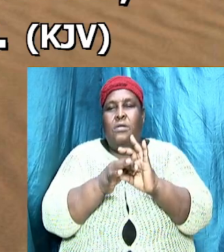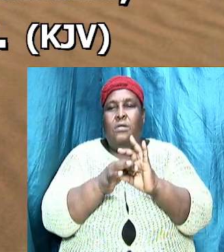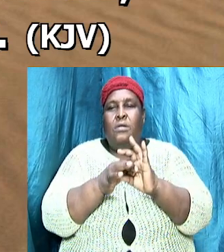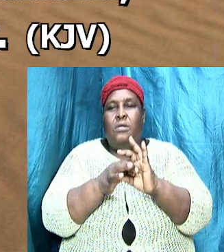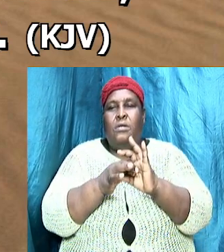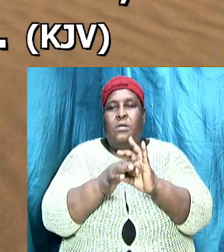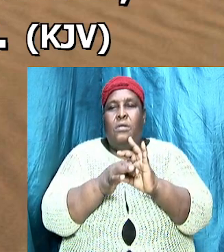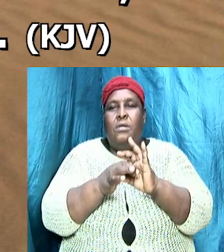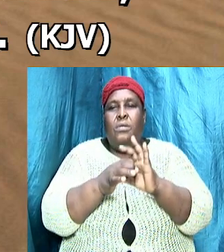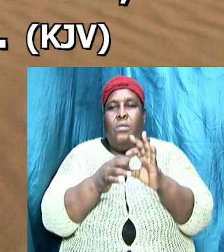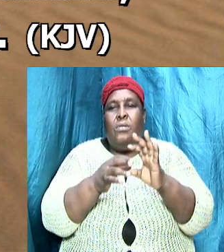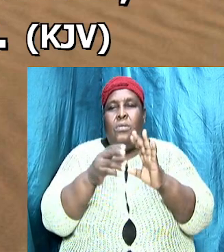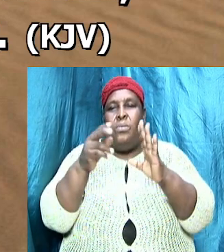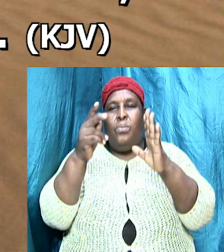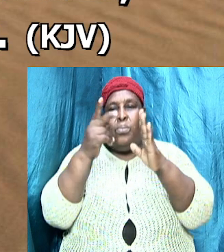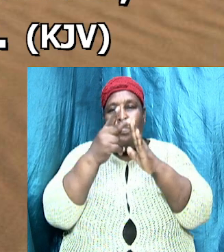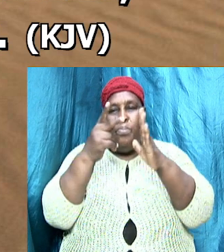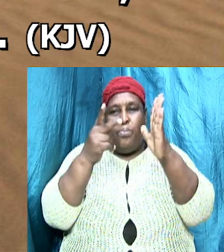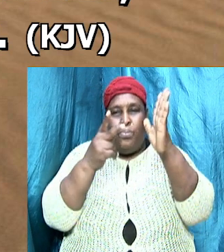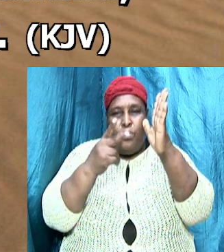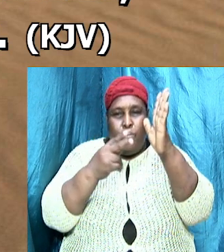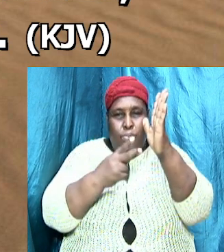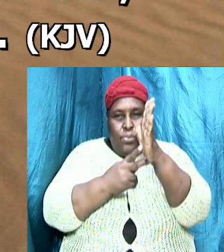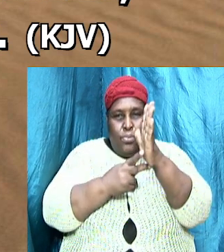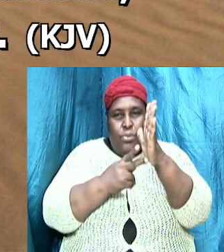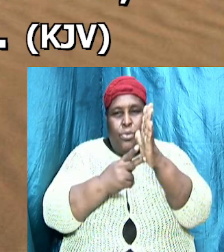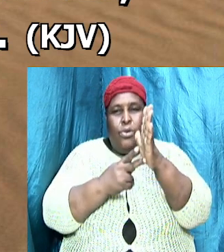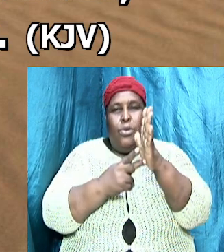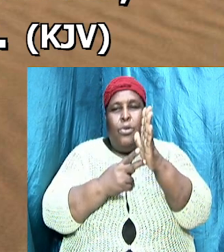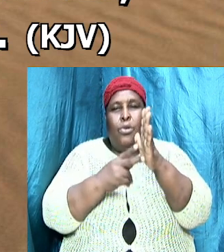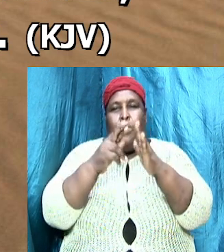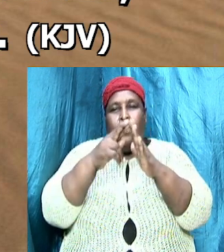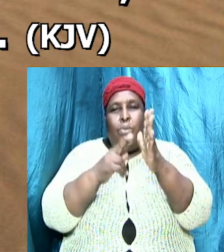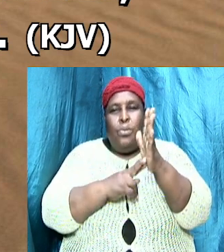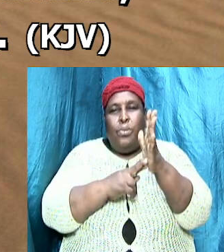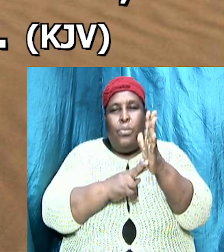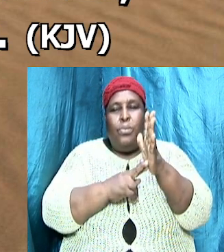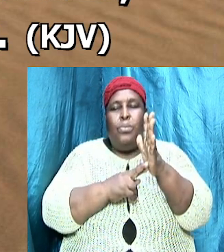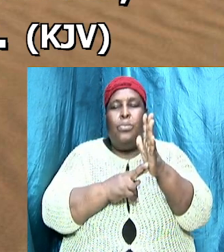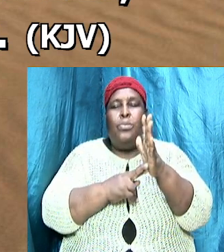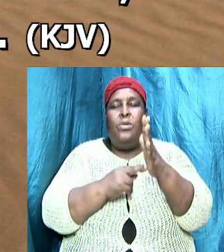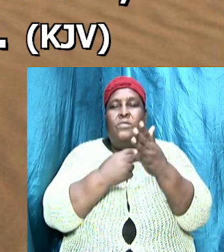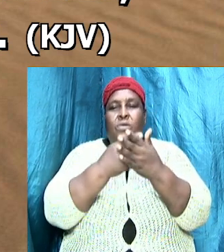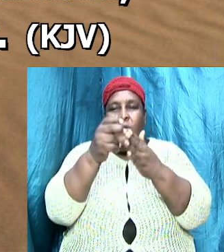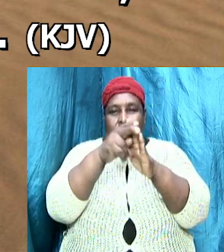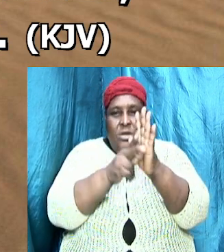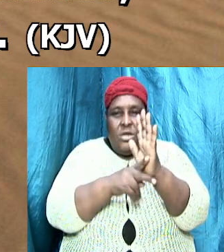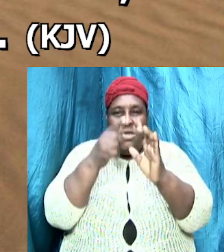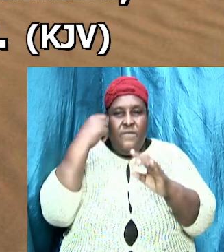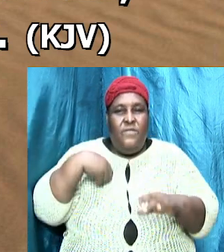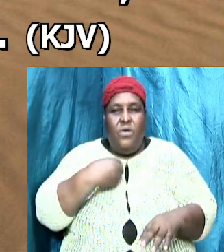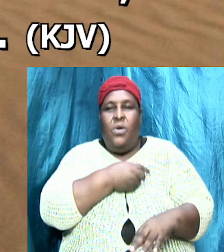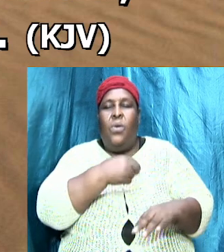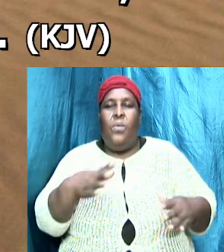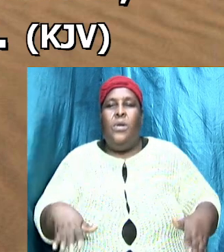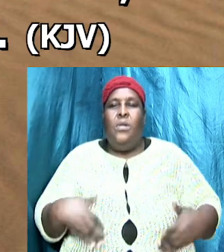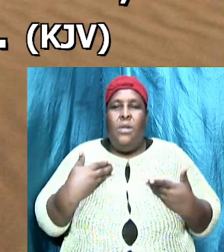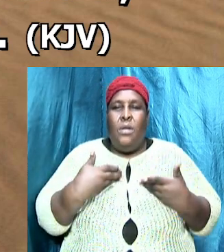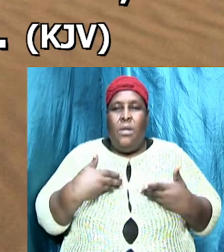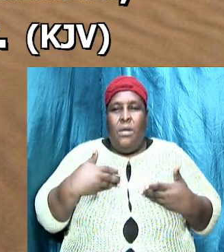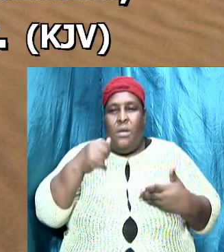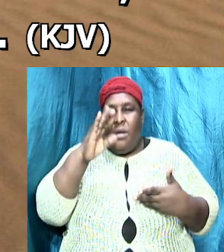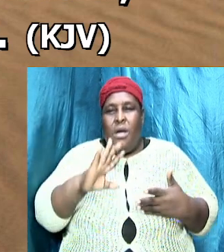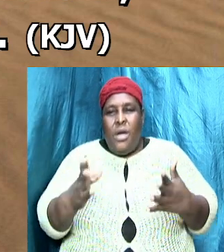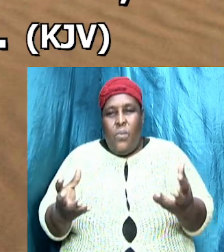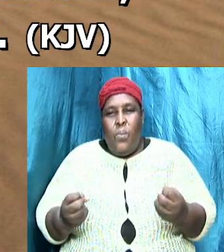of holiness it tells us of God's standard of holiness for our lives God expects us to live a certain